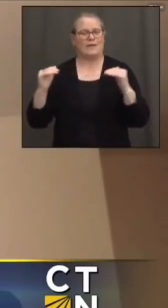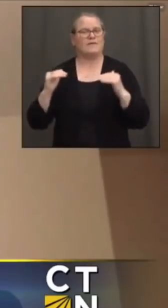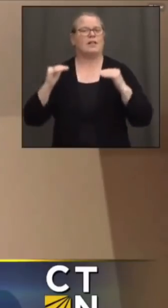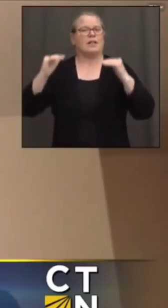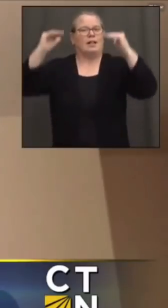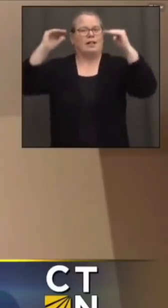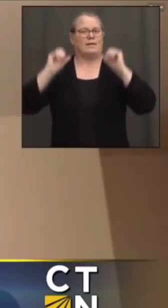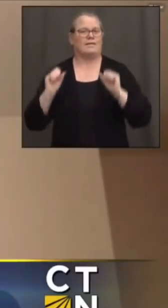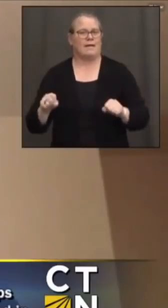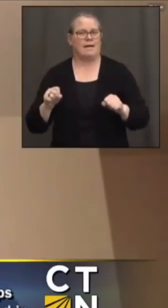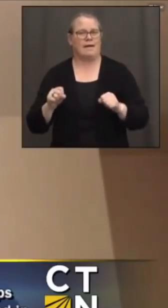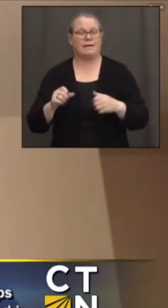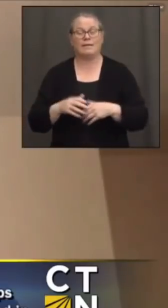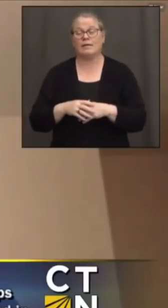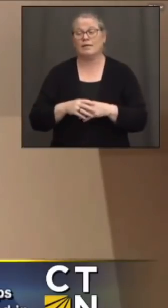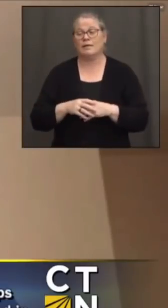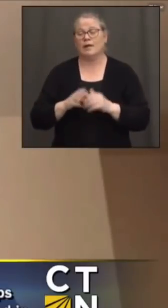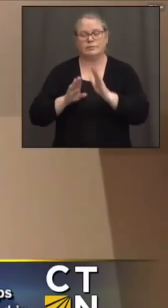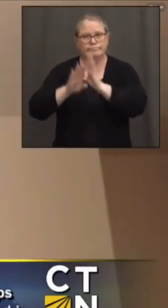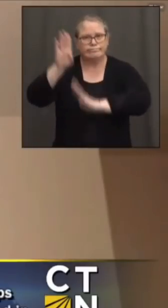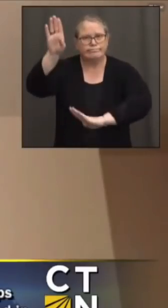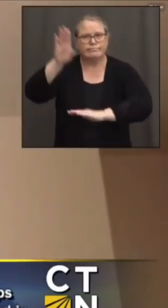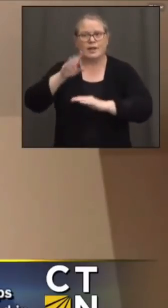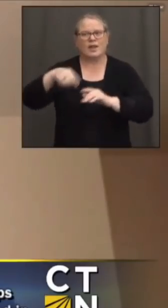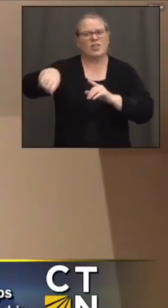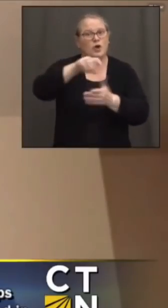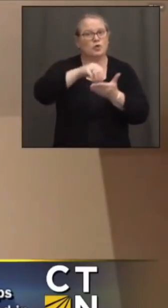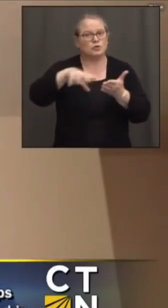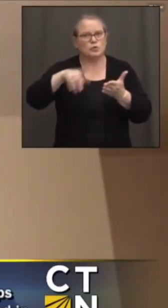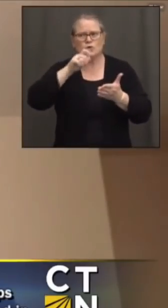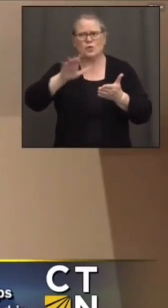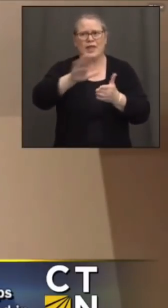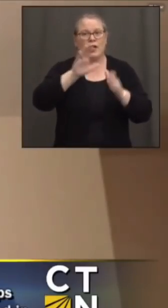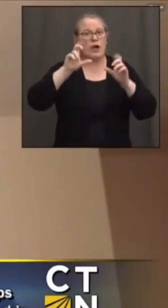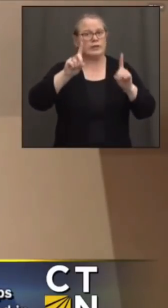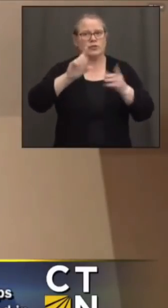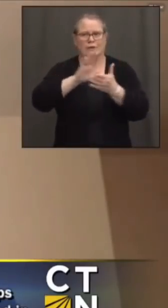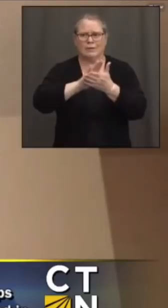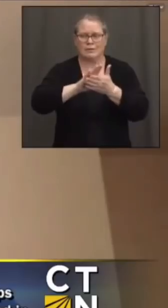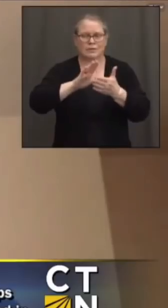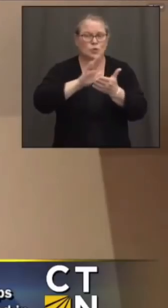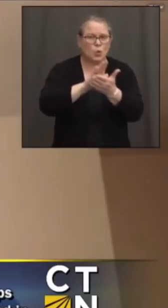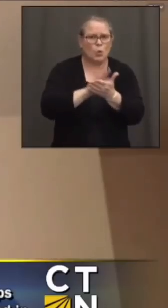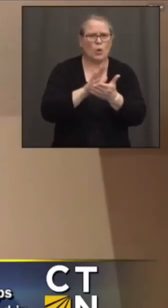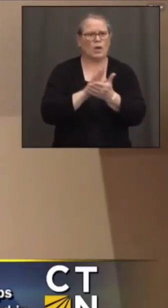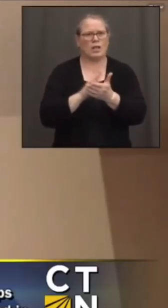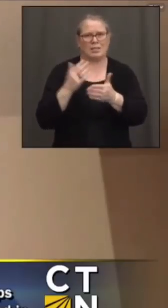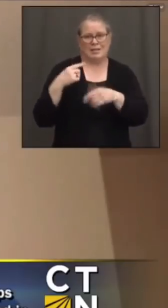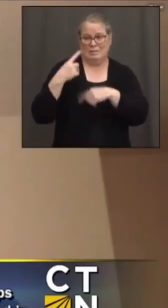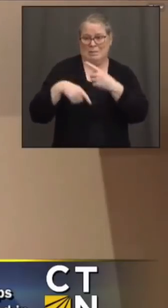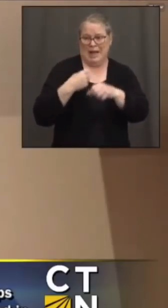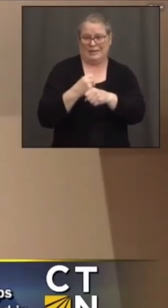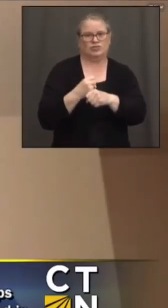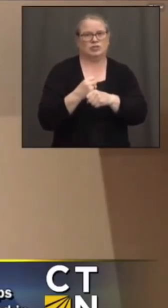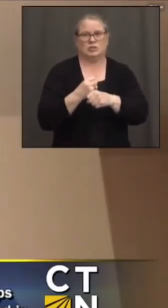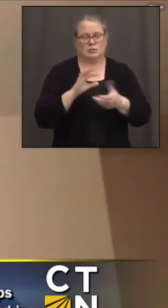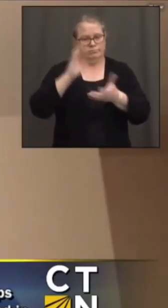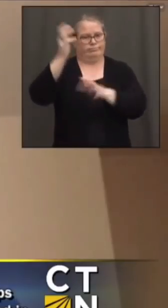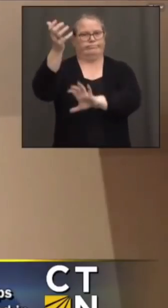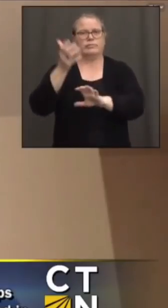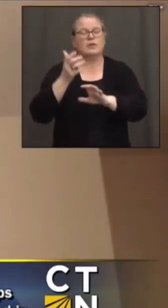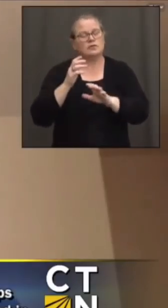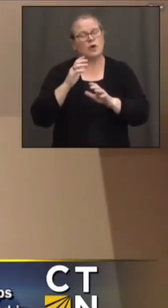disrupted, you know, we're going to do everything we can to bring them right back to where they should be and then to keep pushing them beyond. So,